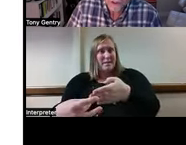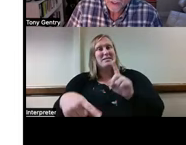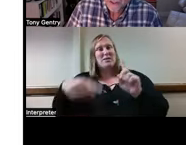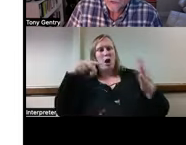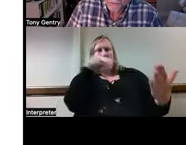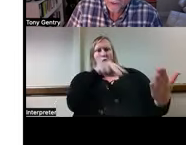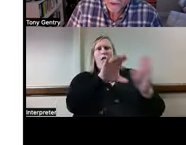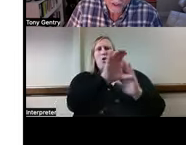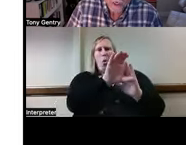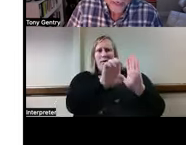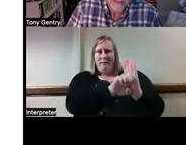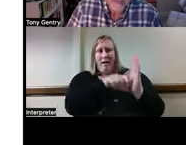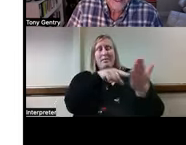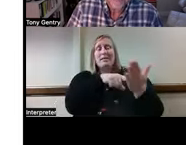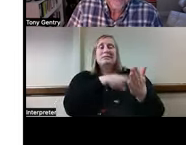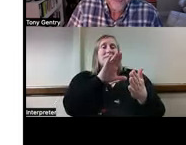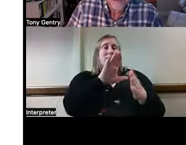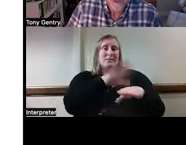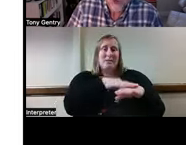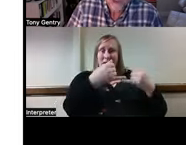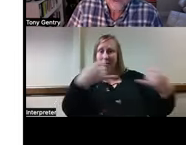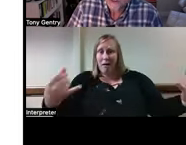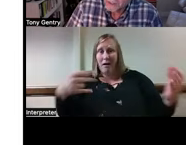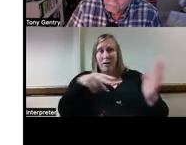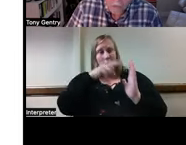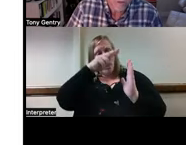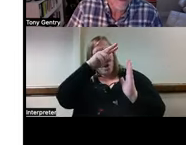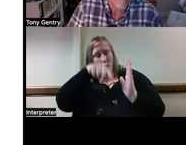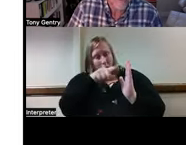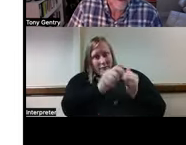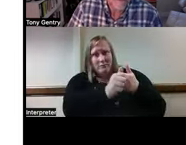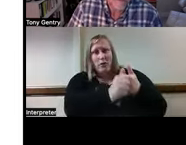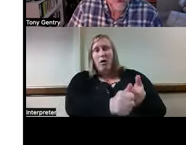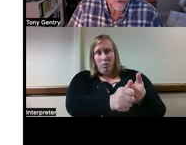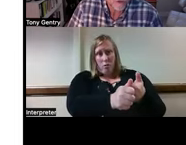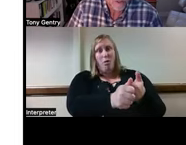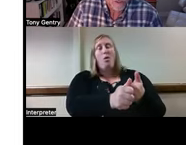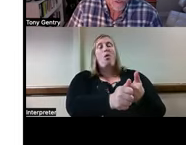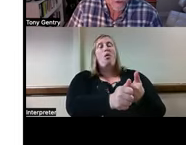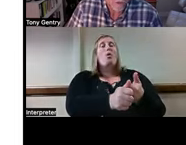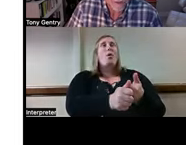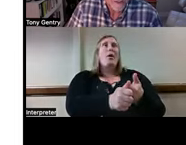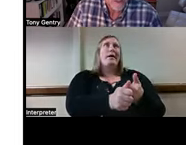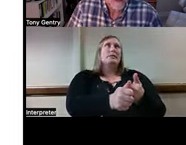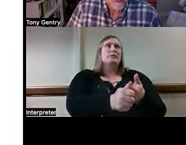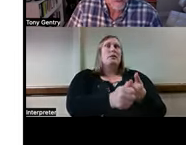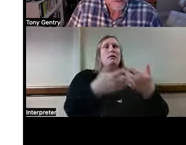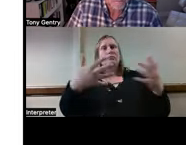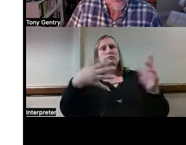which is posted online and provides a very thorough going